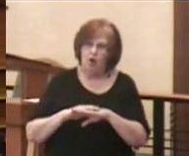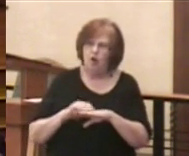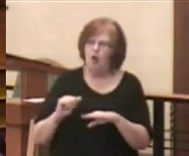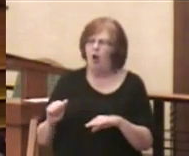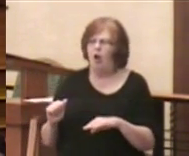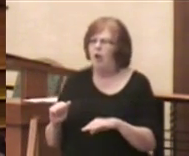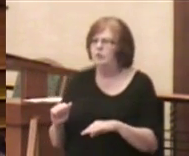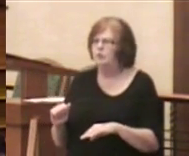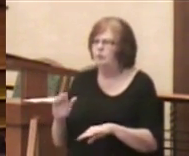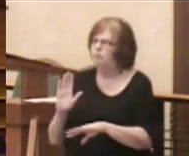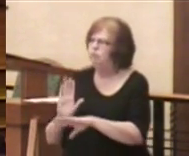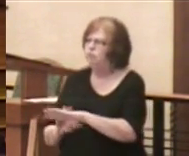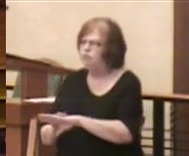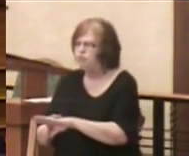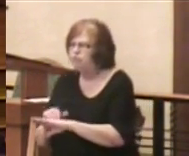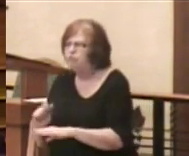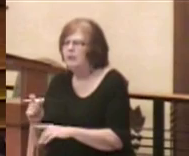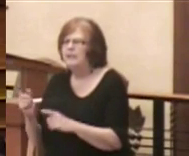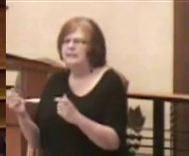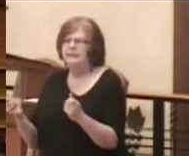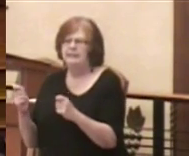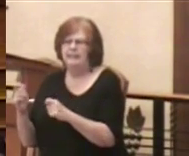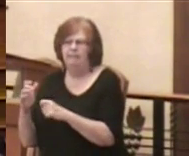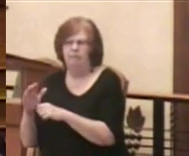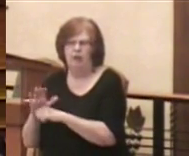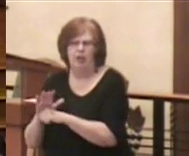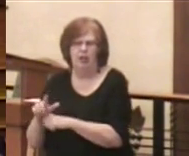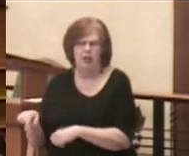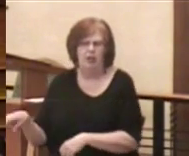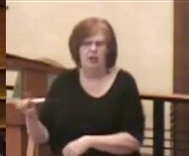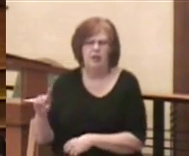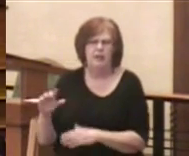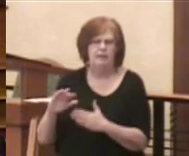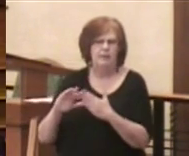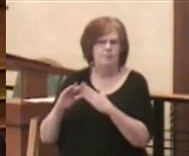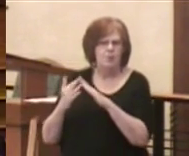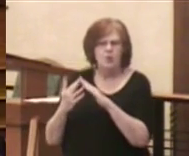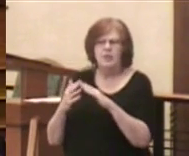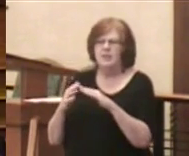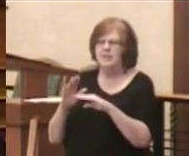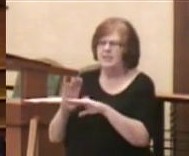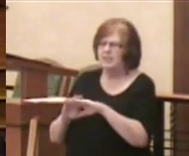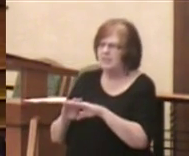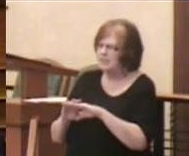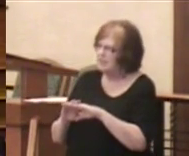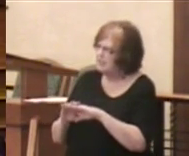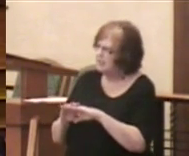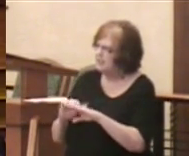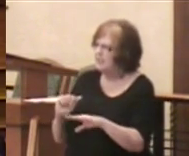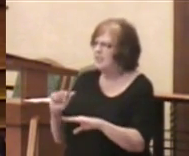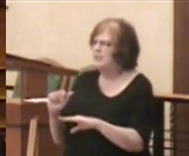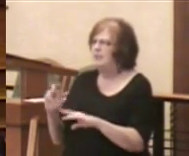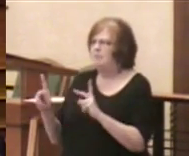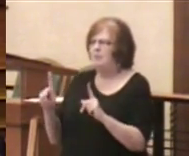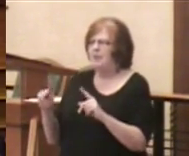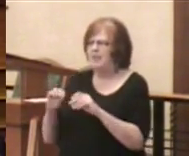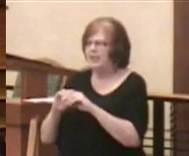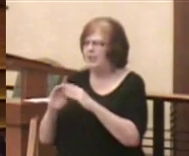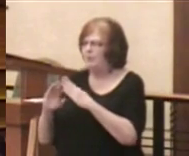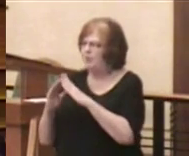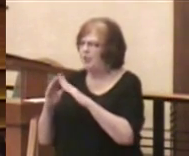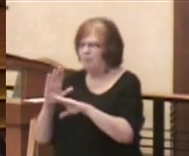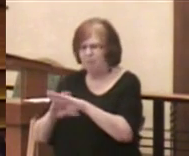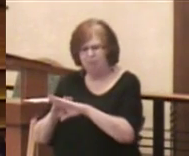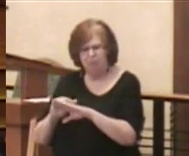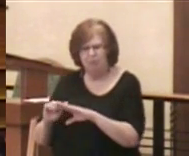sinfulness in the community and in the people they encounter. And not only that, to call out that sinfulness but